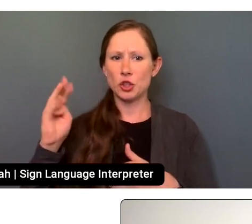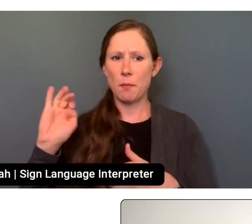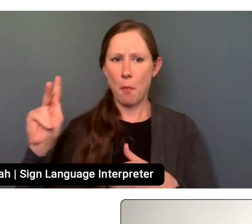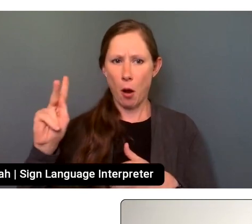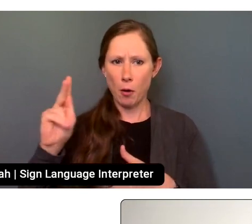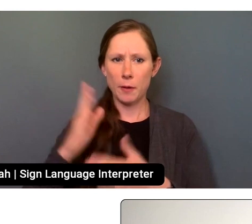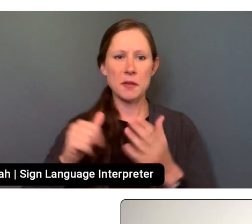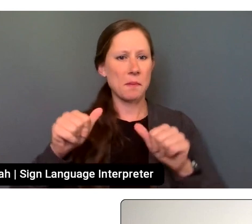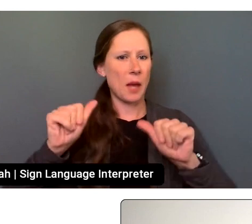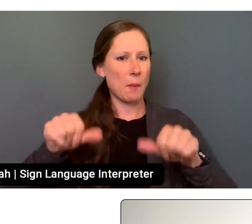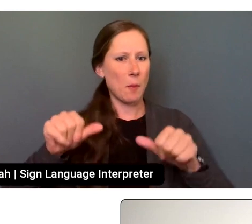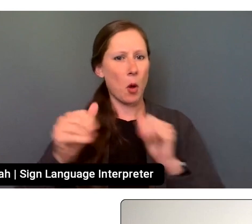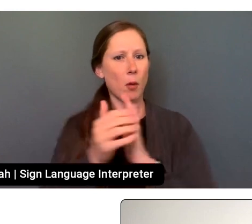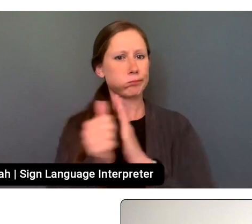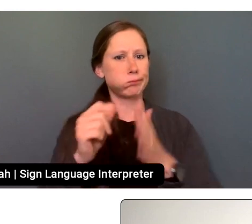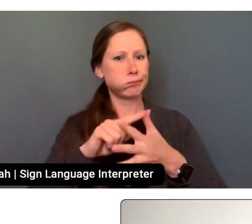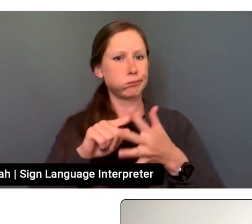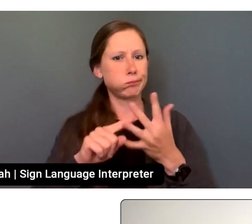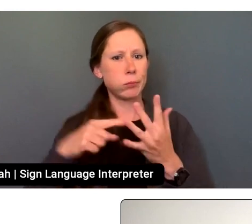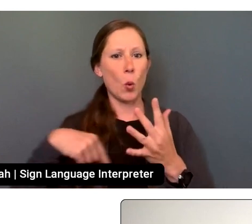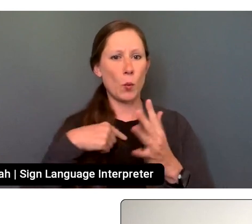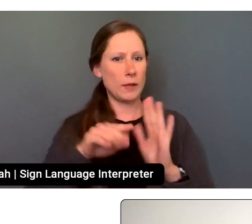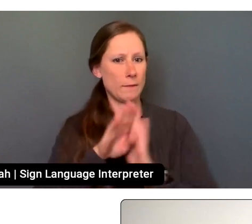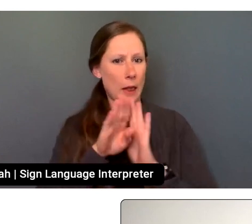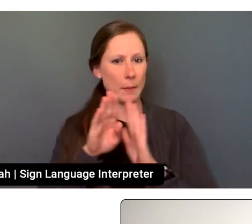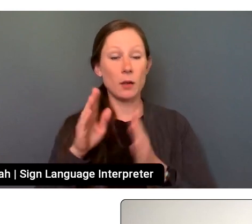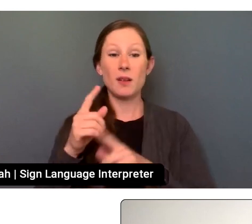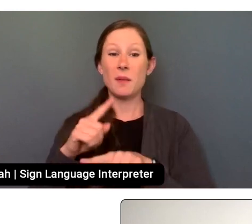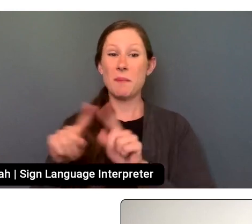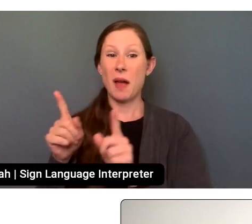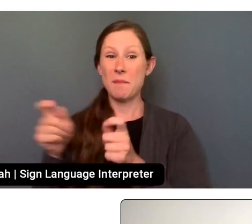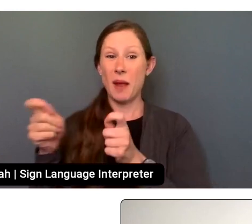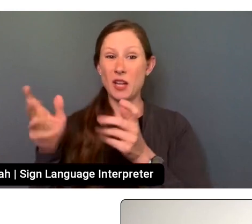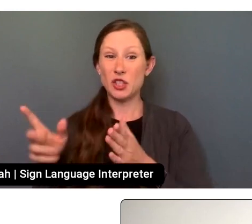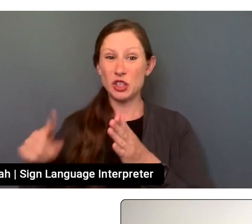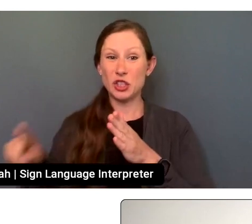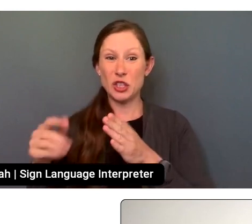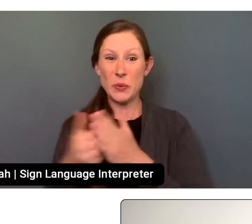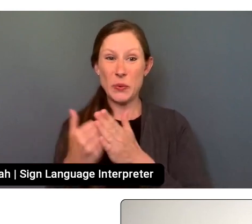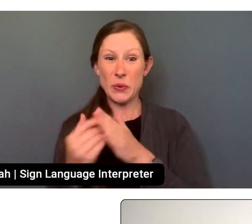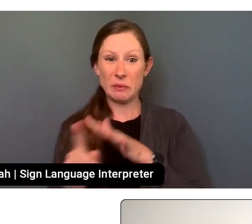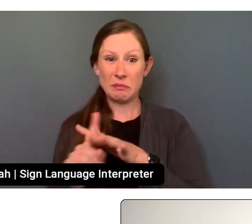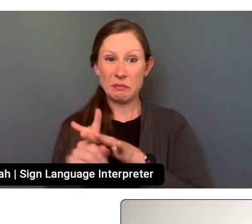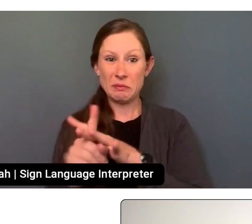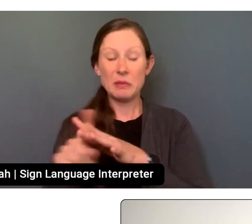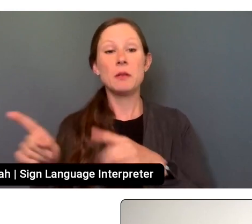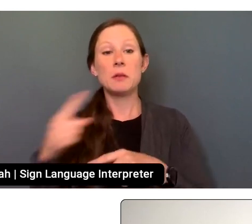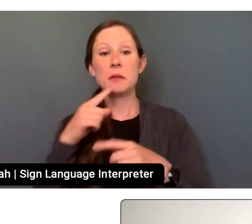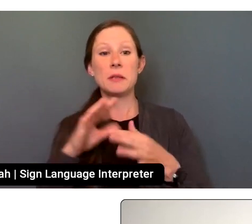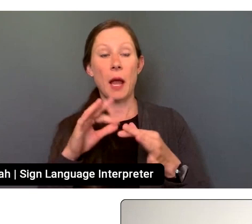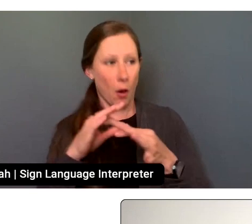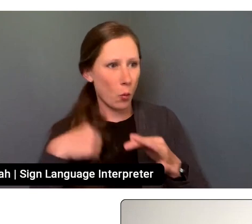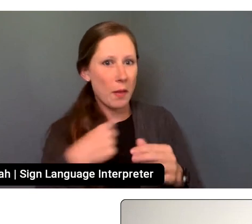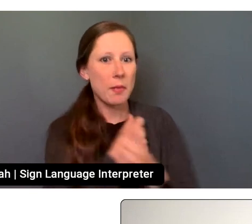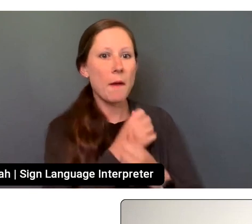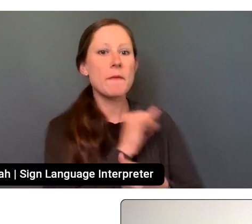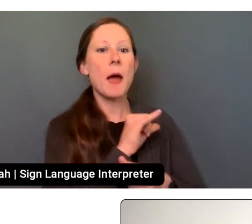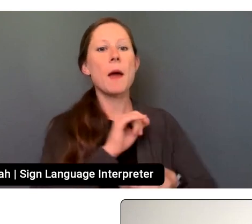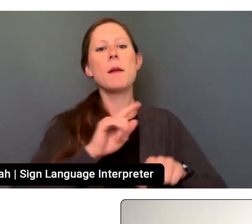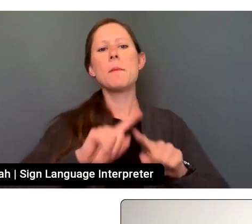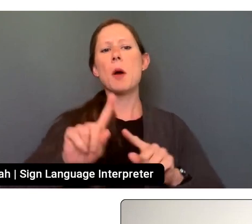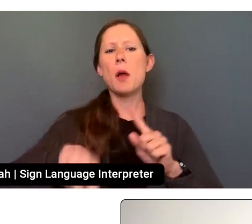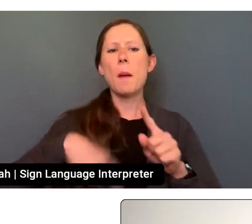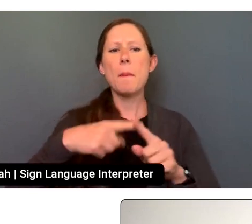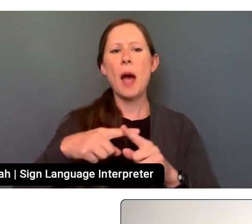number one question that we were getting from emerging managers was, we love the data you have on startups. What about data on us? What about data on the emerging VC?